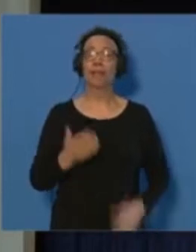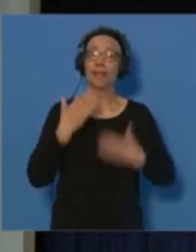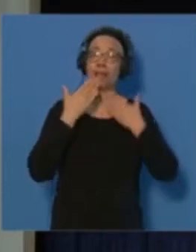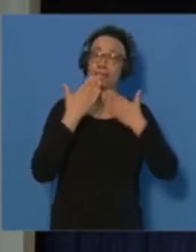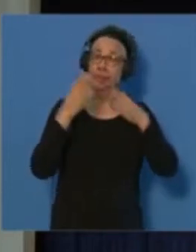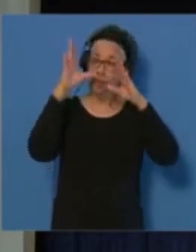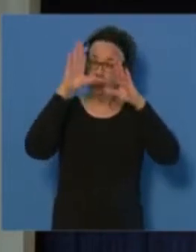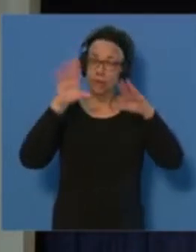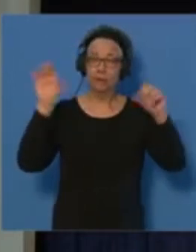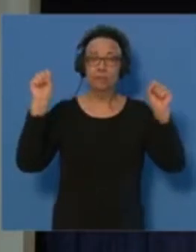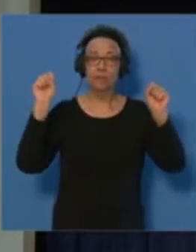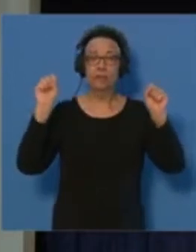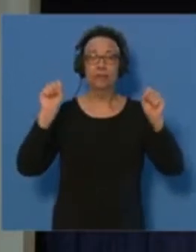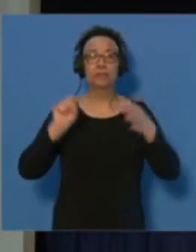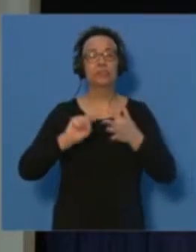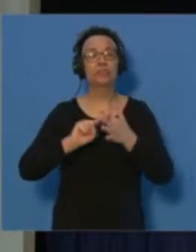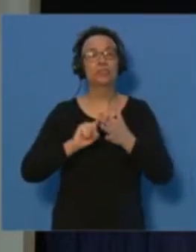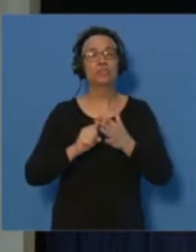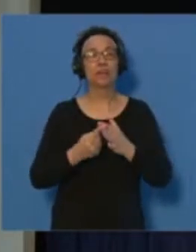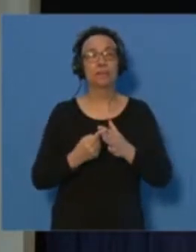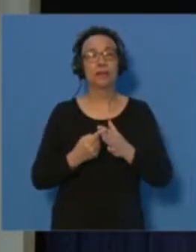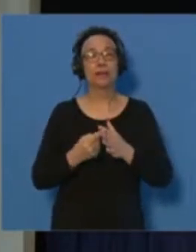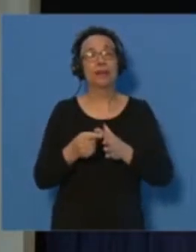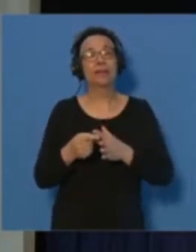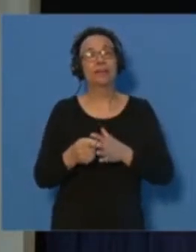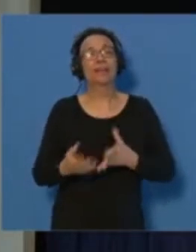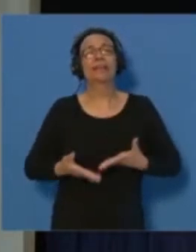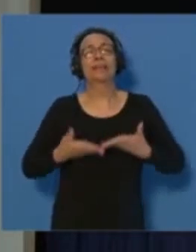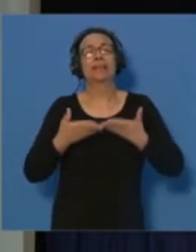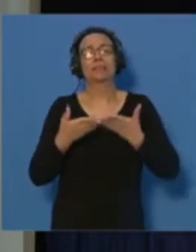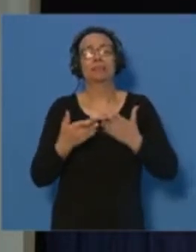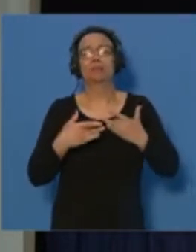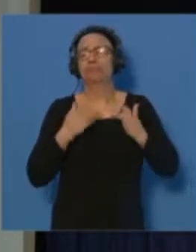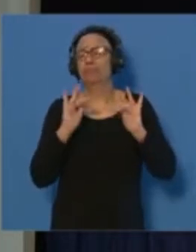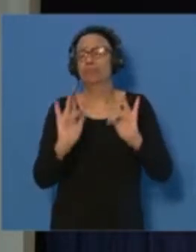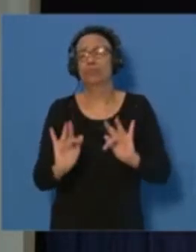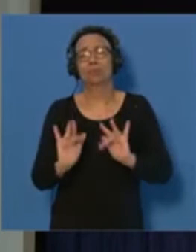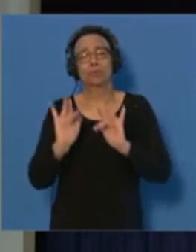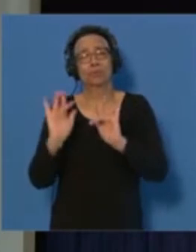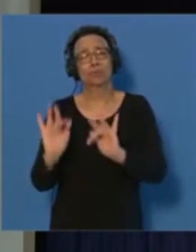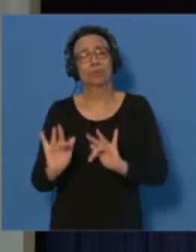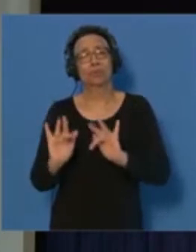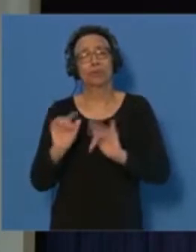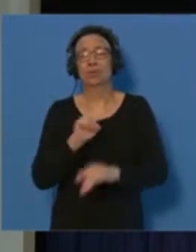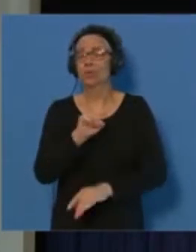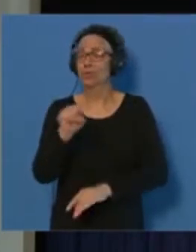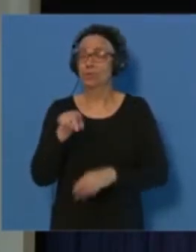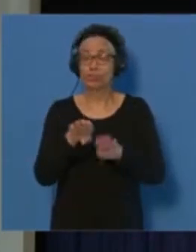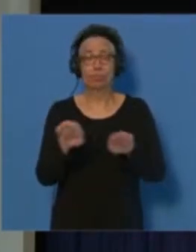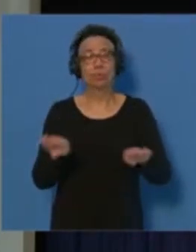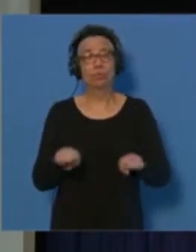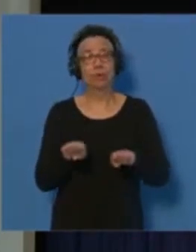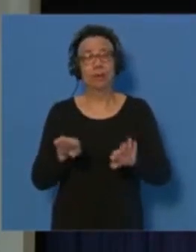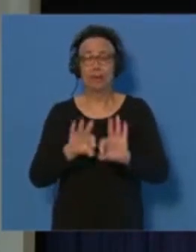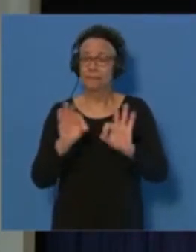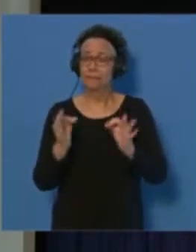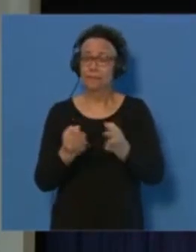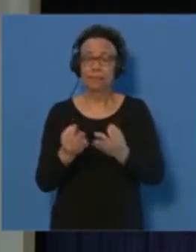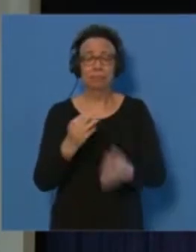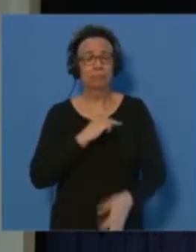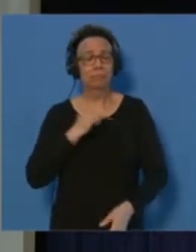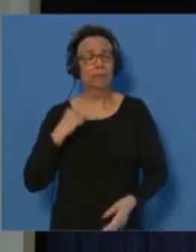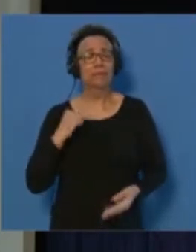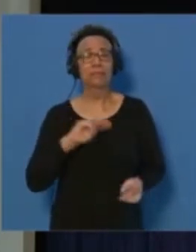Let me start by expressing my own condolences to those in Bermuda who have lost loved ones